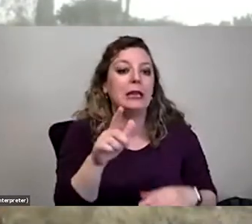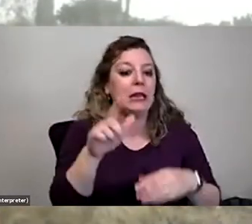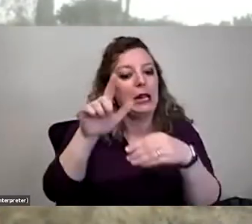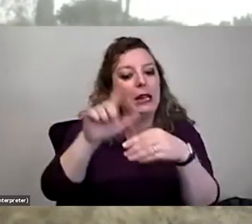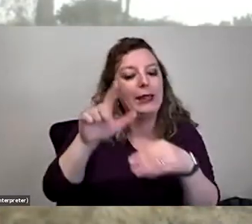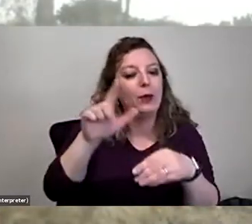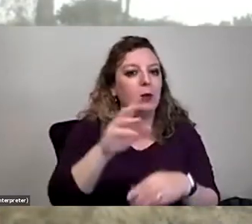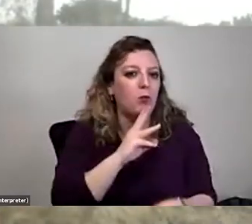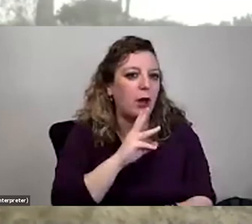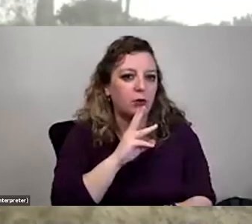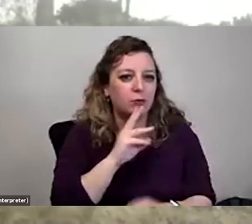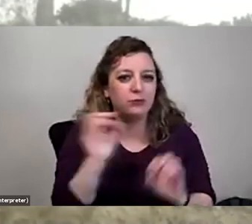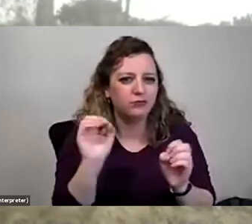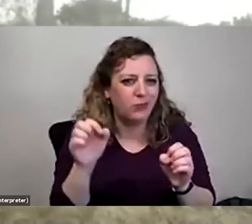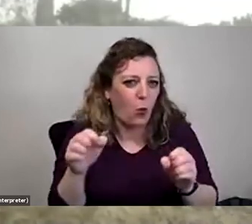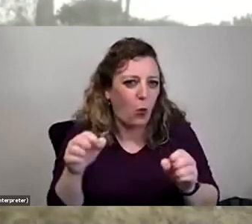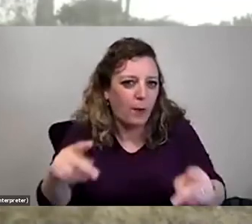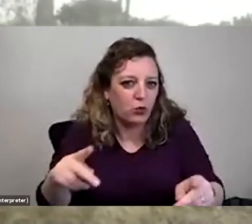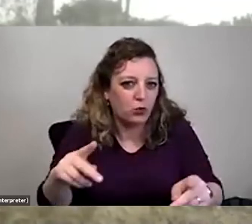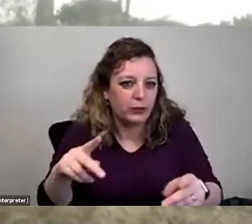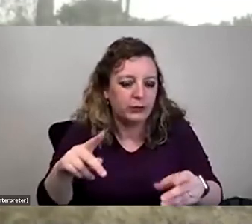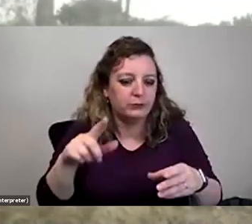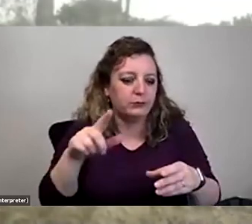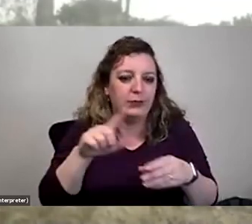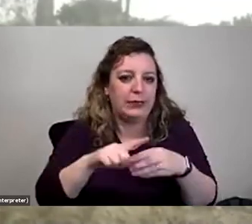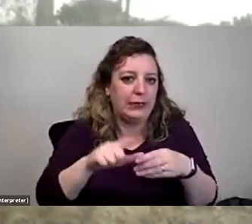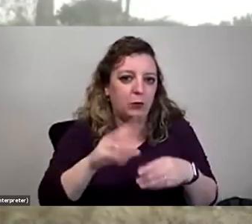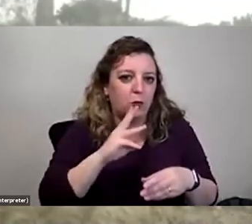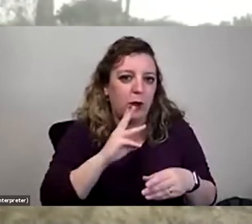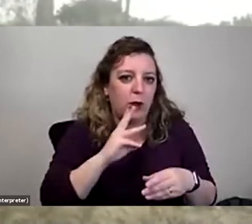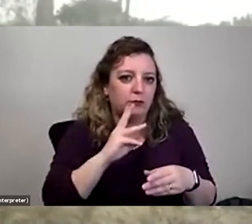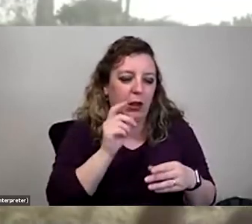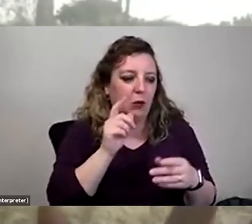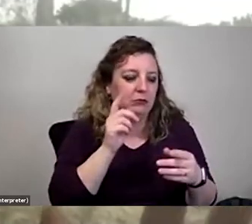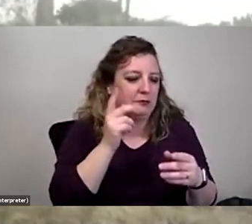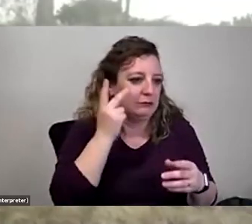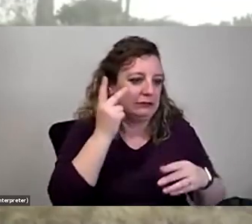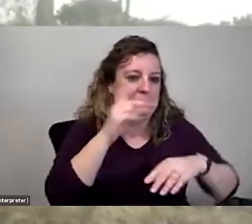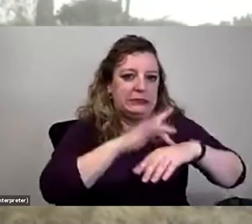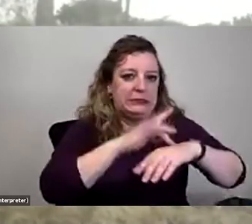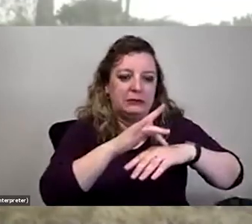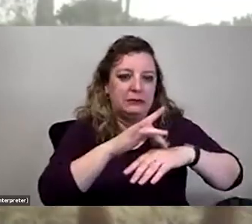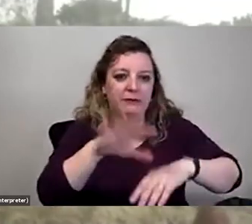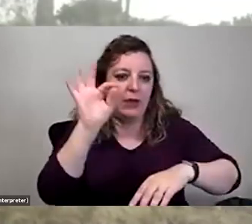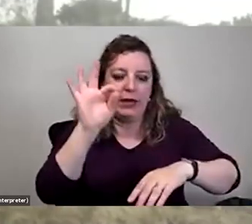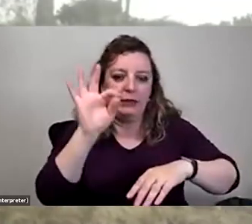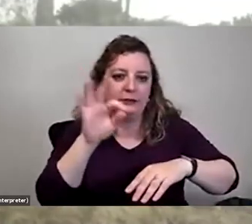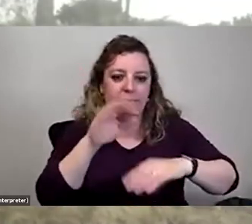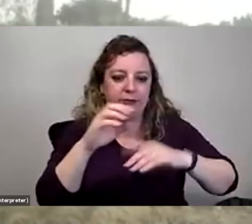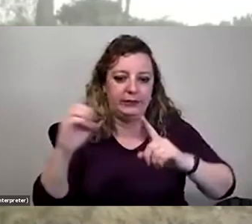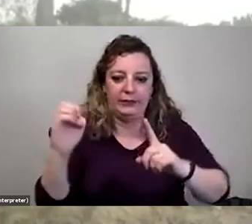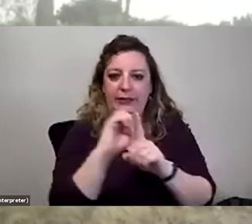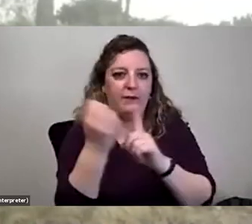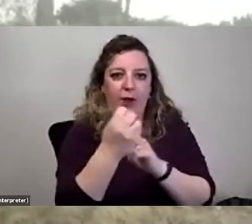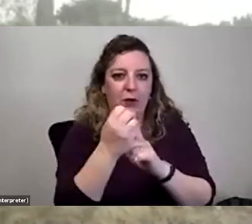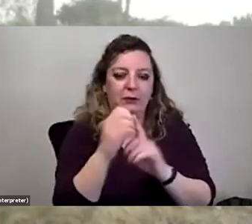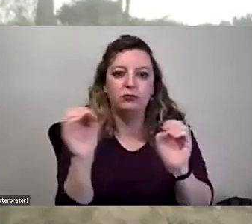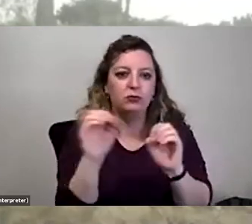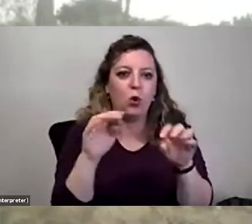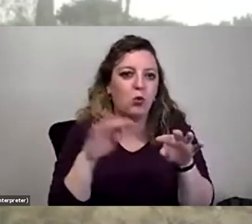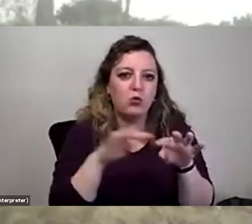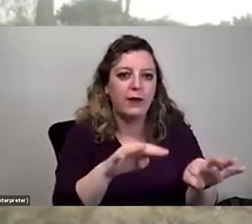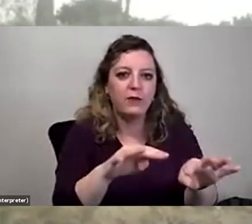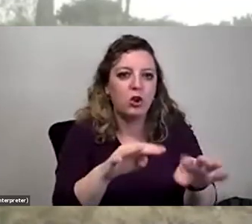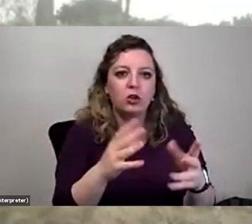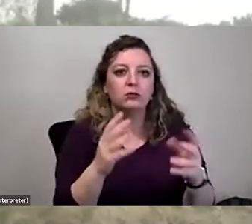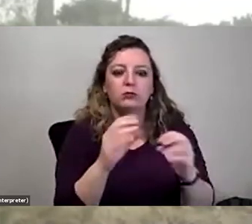They just don't have an opportunity to drink liquid water. They don't encounter it in the environment. There's no rivers here. There's no lakes. There are some